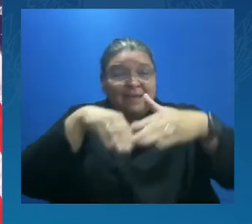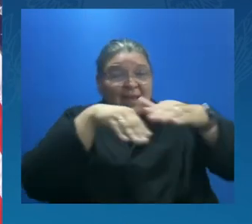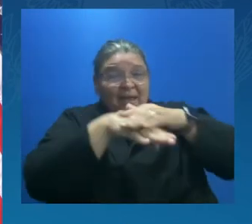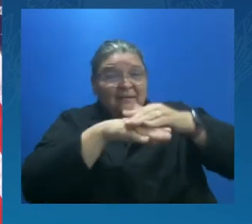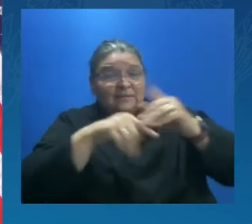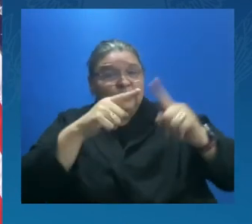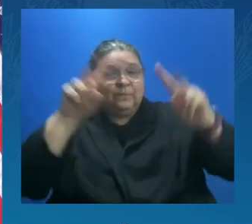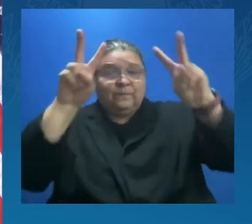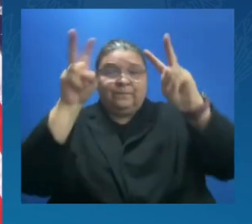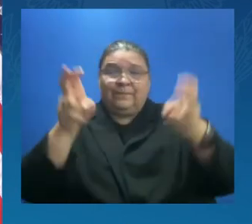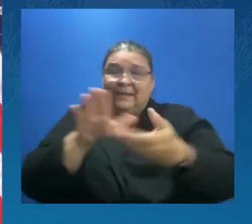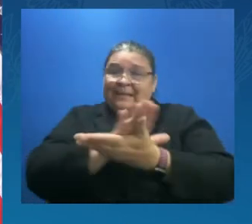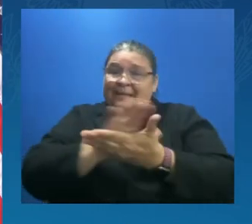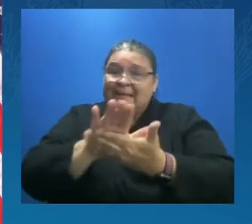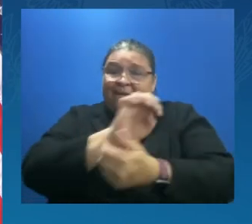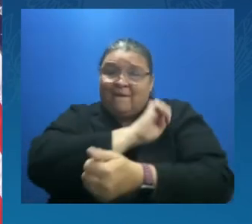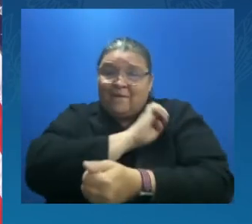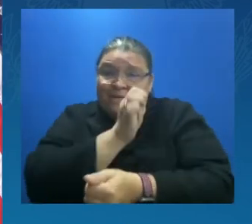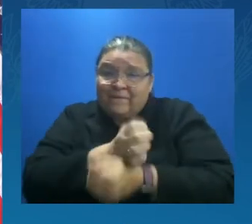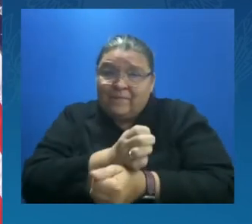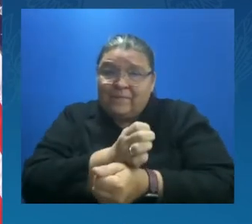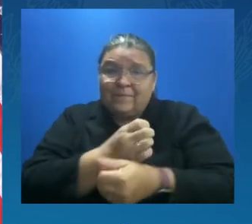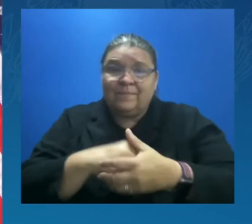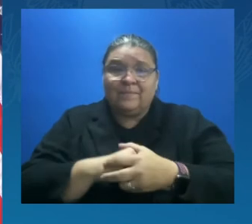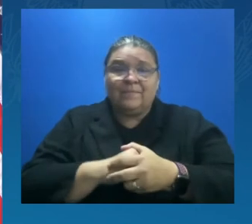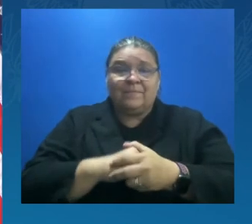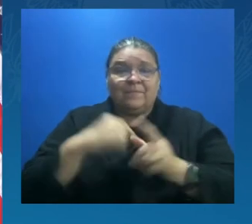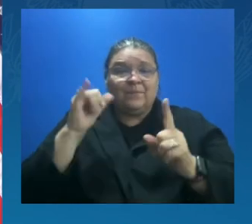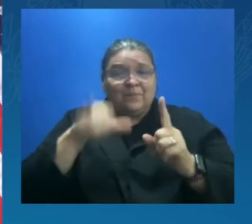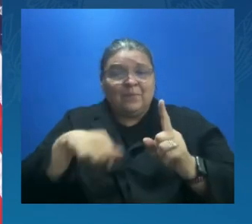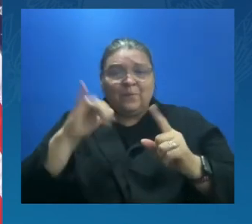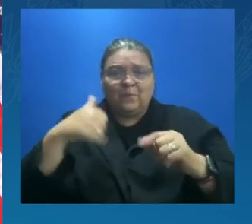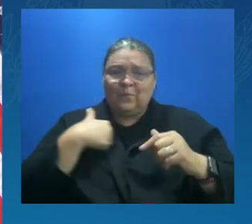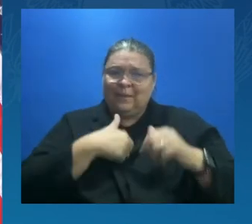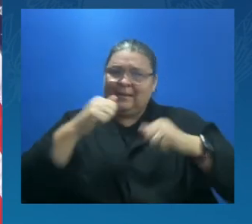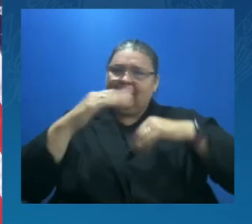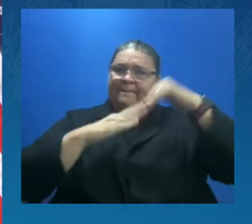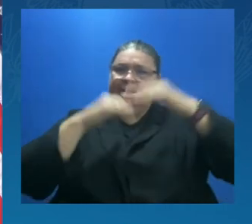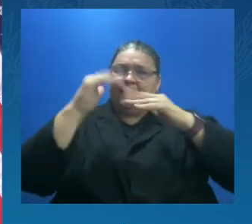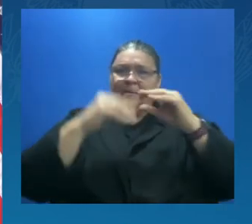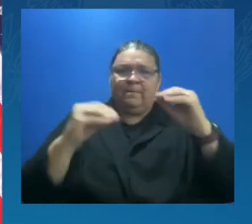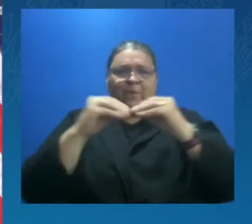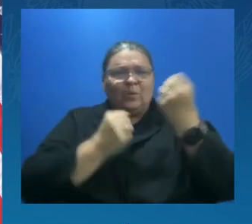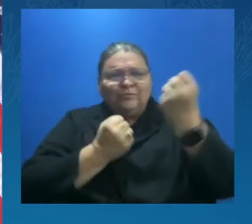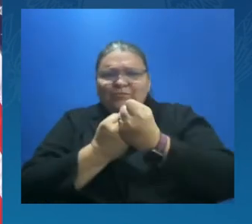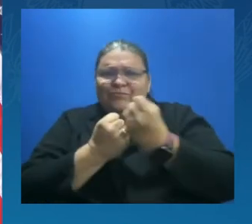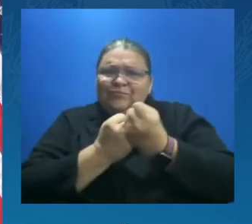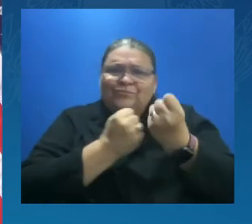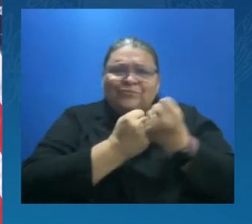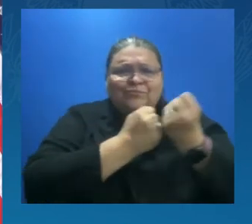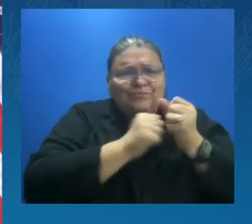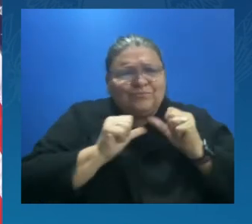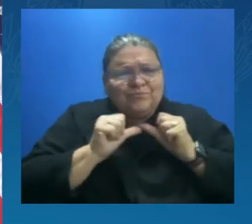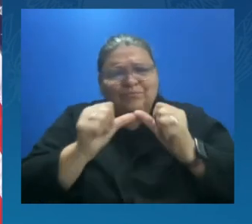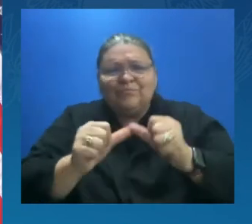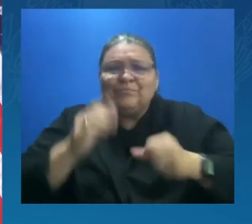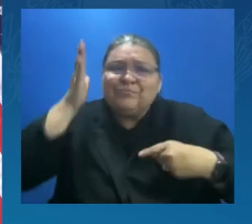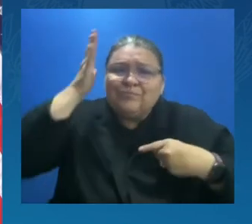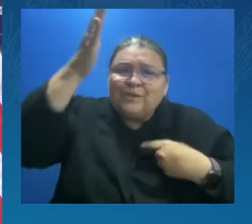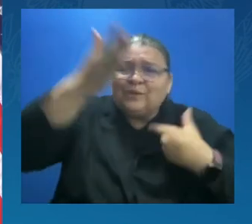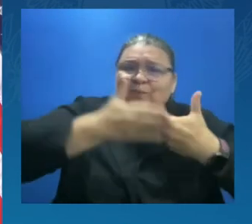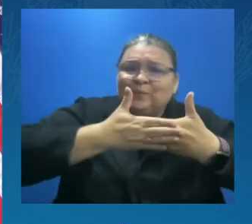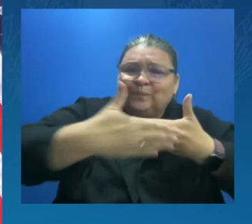a more sustainable future. We can do this. We can build a more